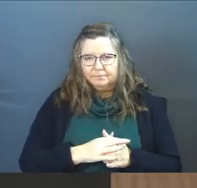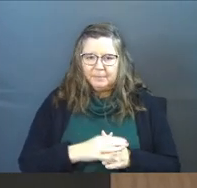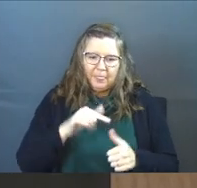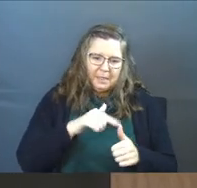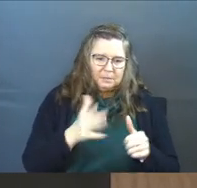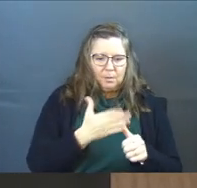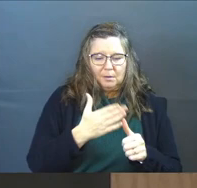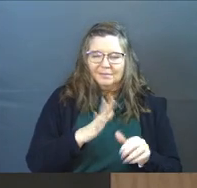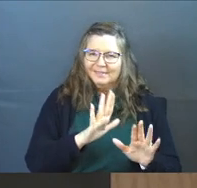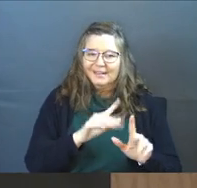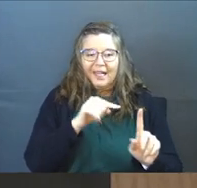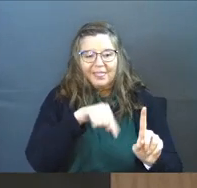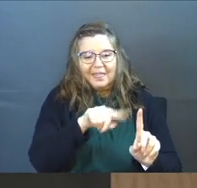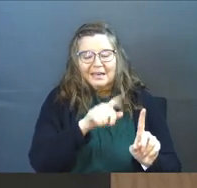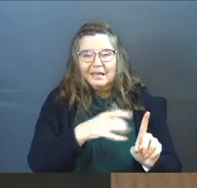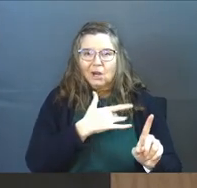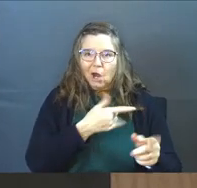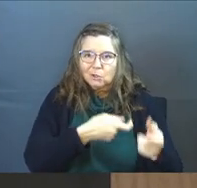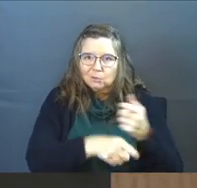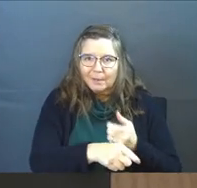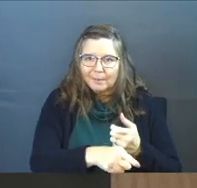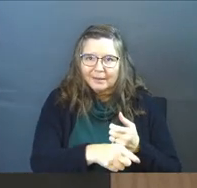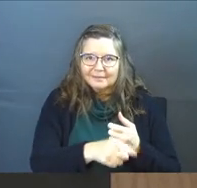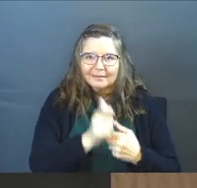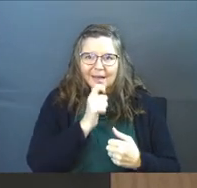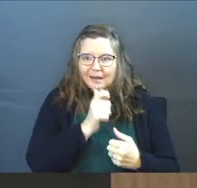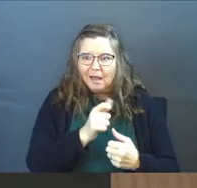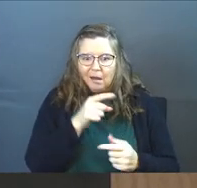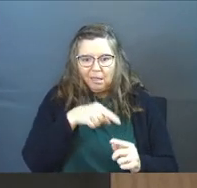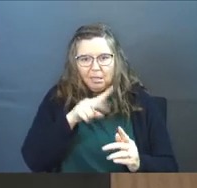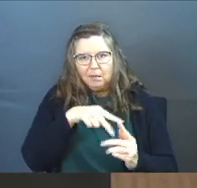They need a heart transplant, is what I would say.